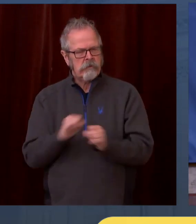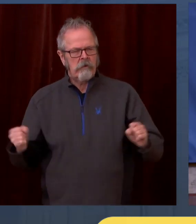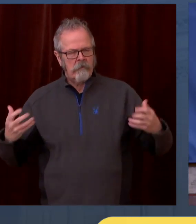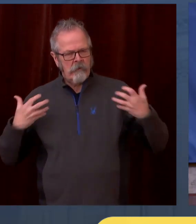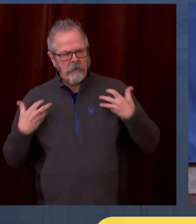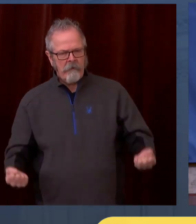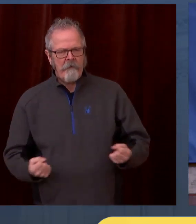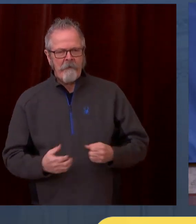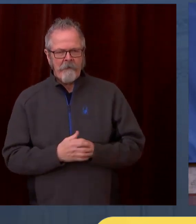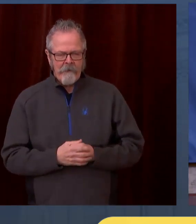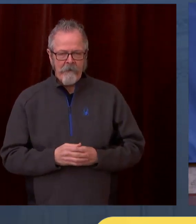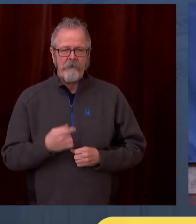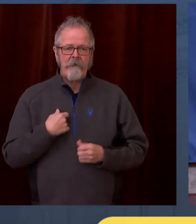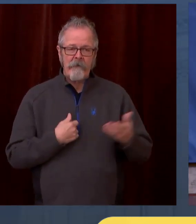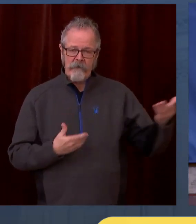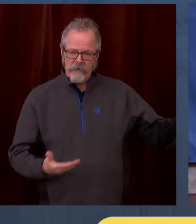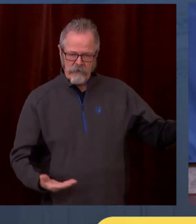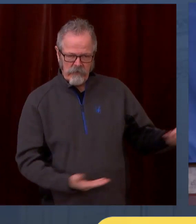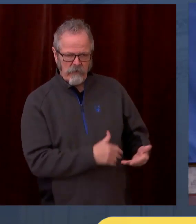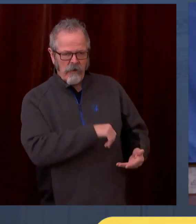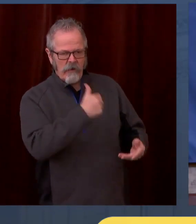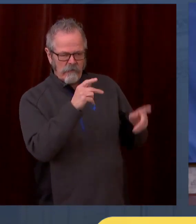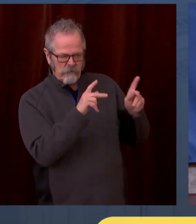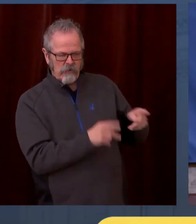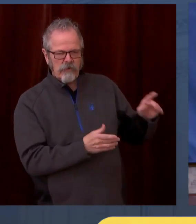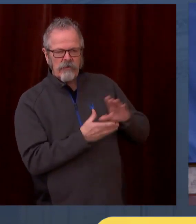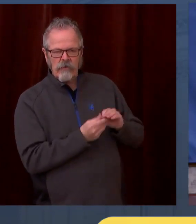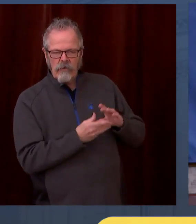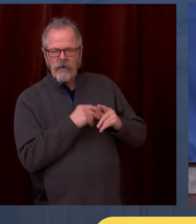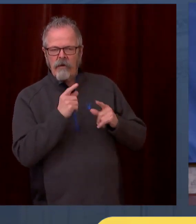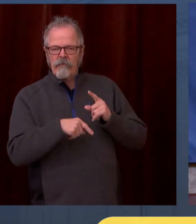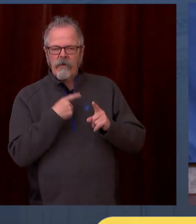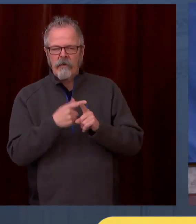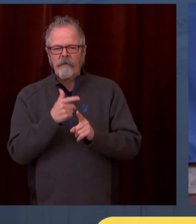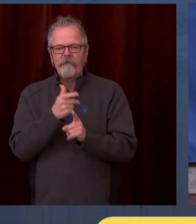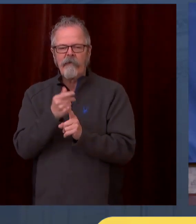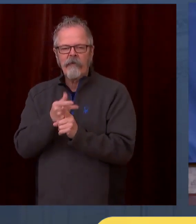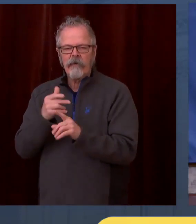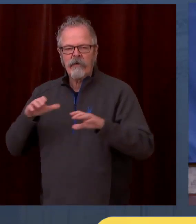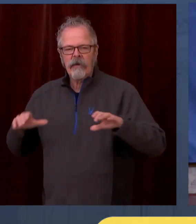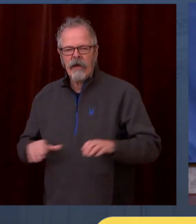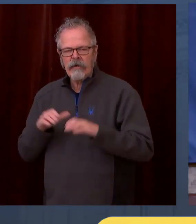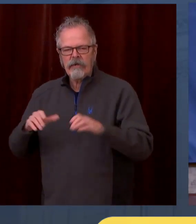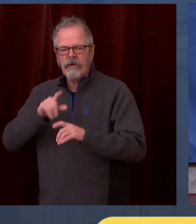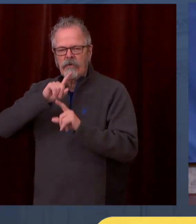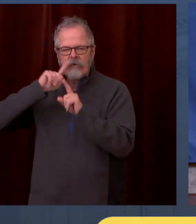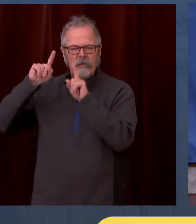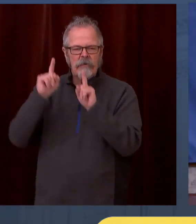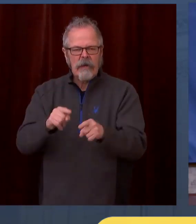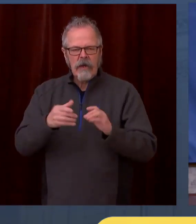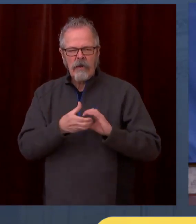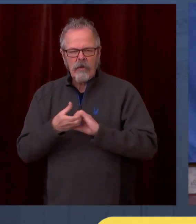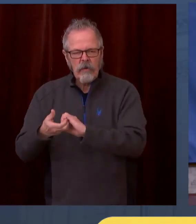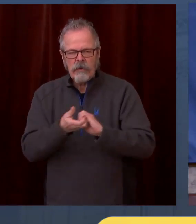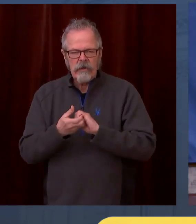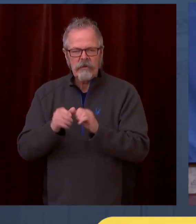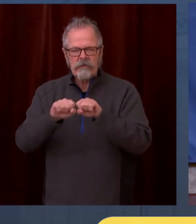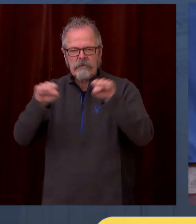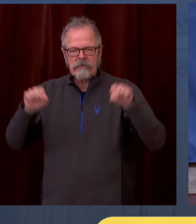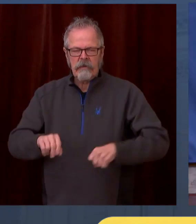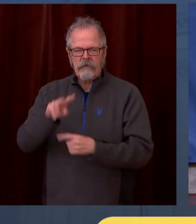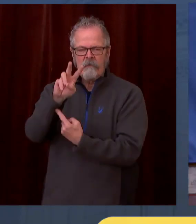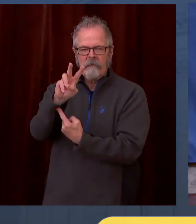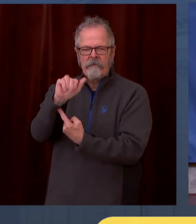command and coordination system, have Dan Laster, who is doing great work for the state of Washington. Dan, thanks for jumping into the breach here.